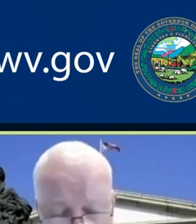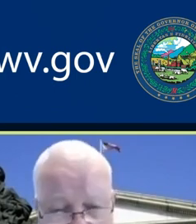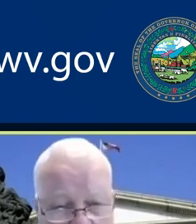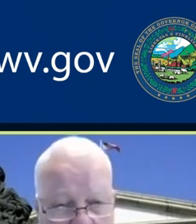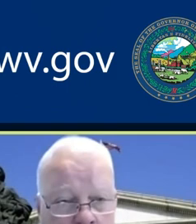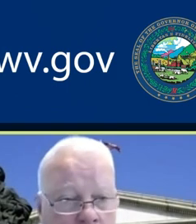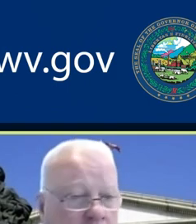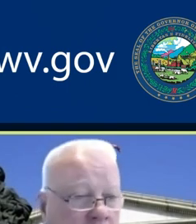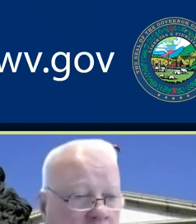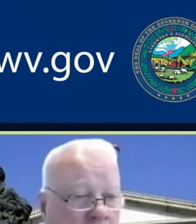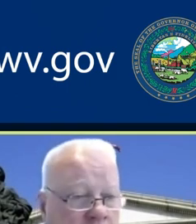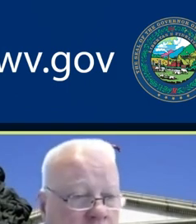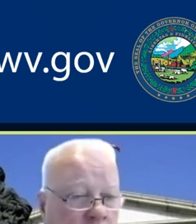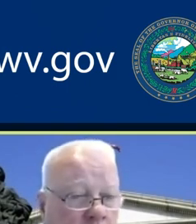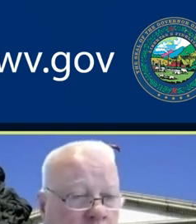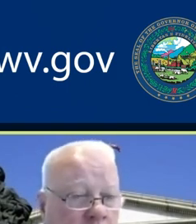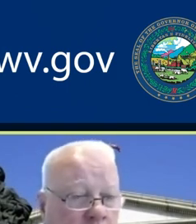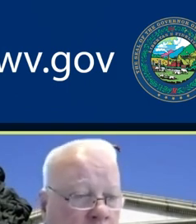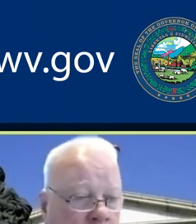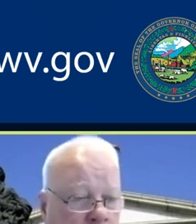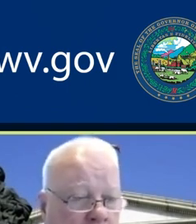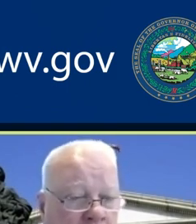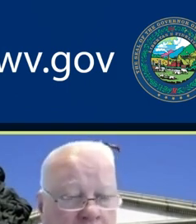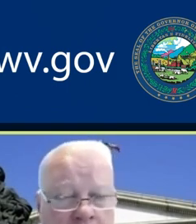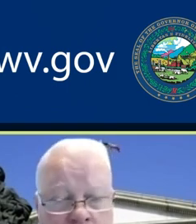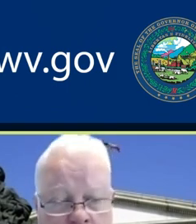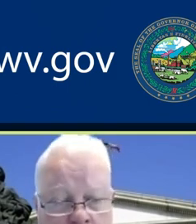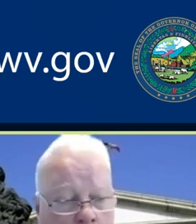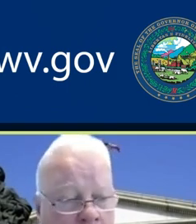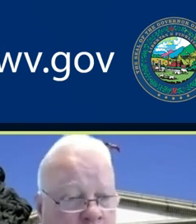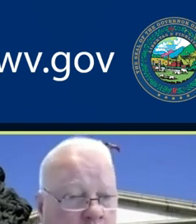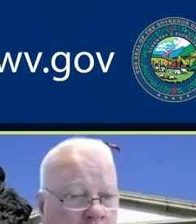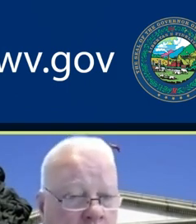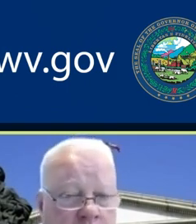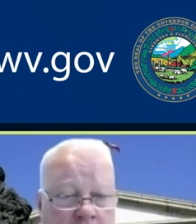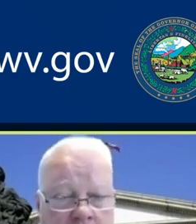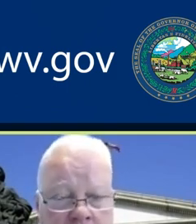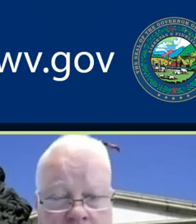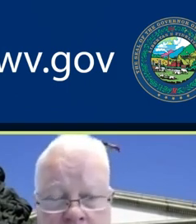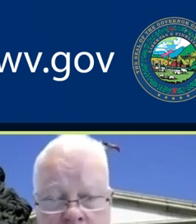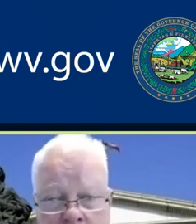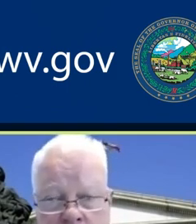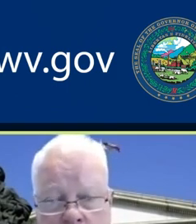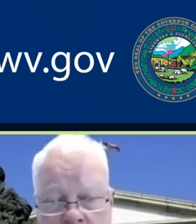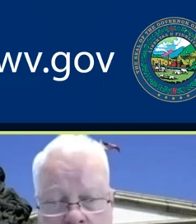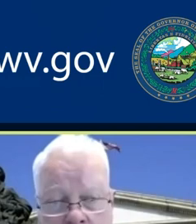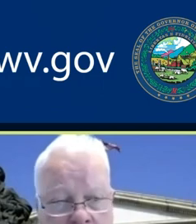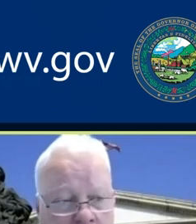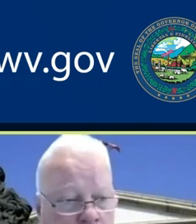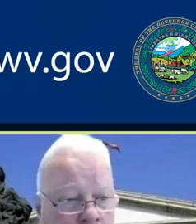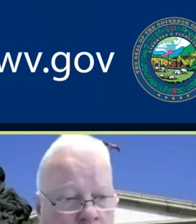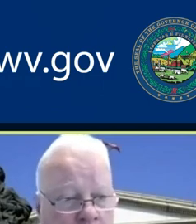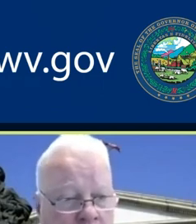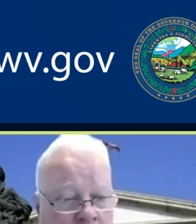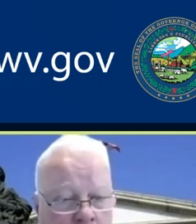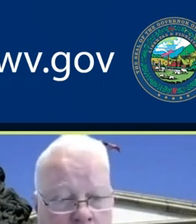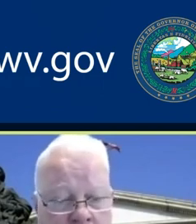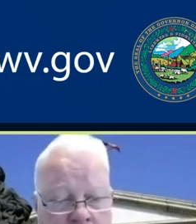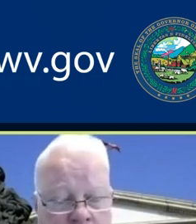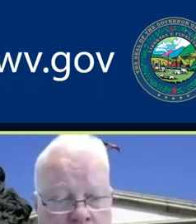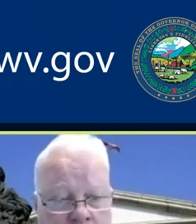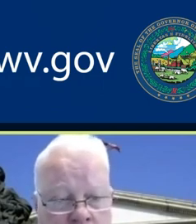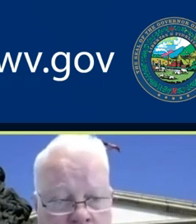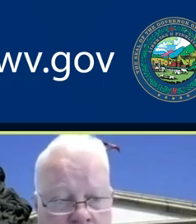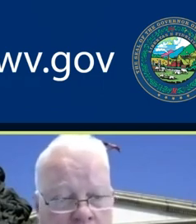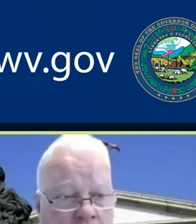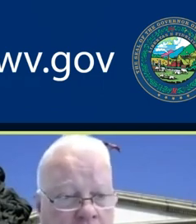That number is managed 24 hours a day, seven days a week, by the Department of Homeland